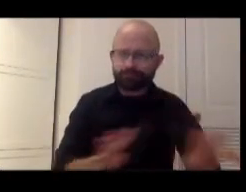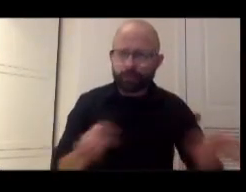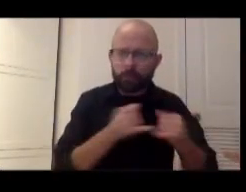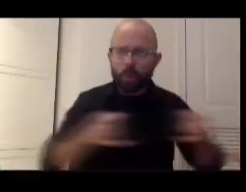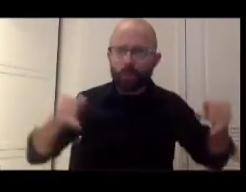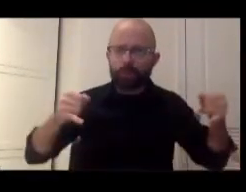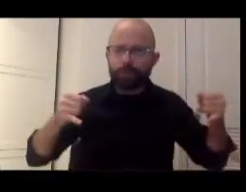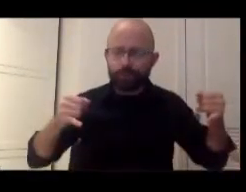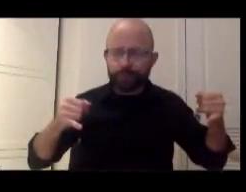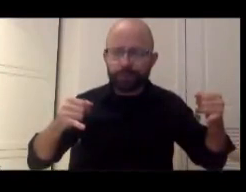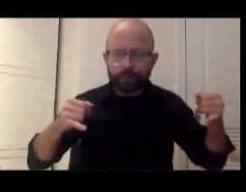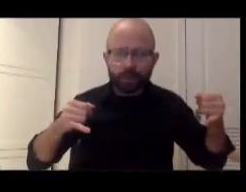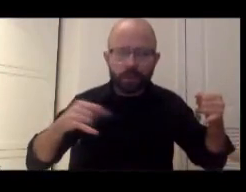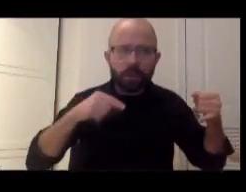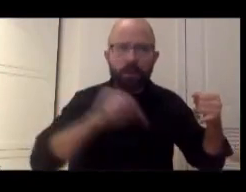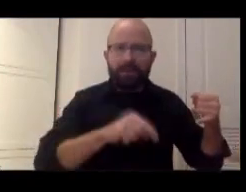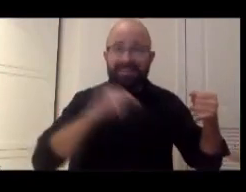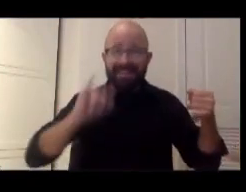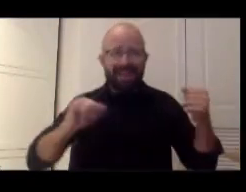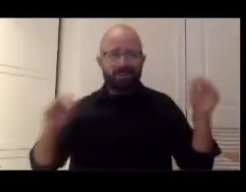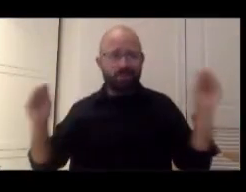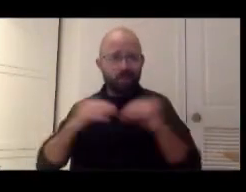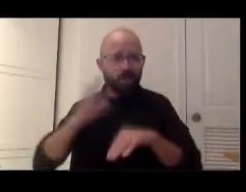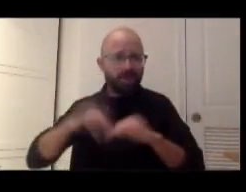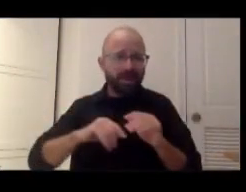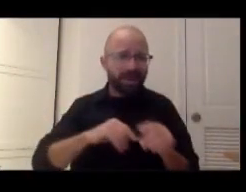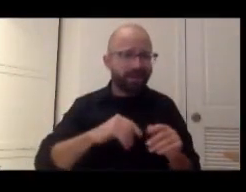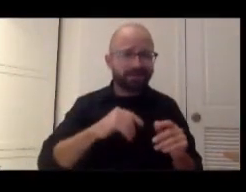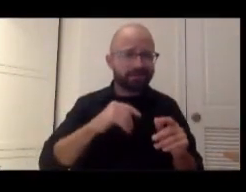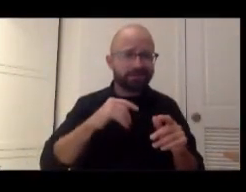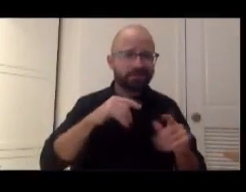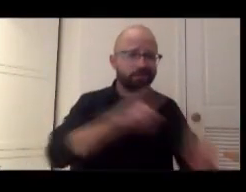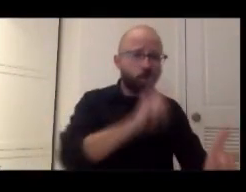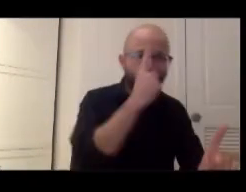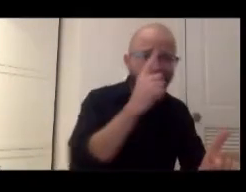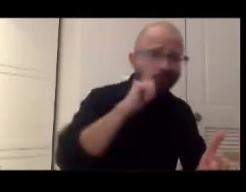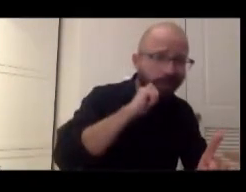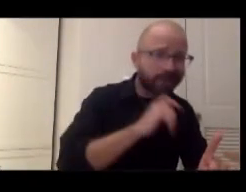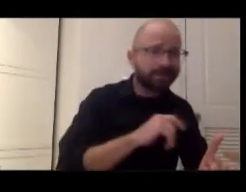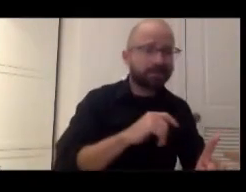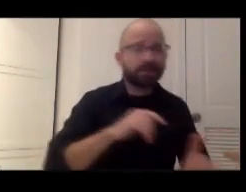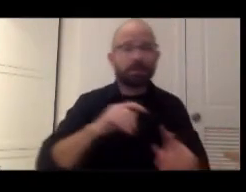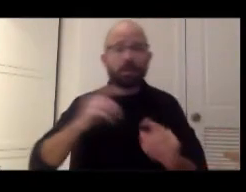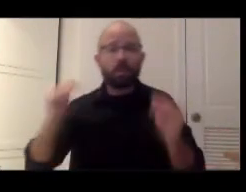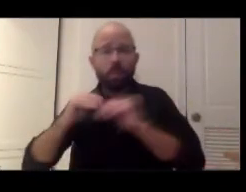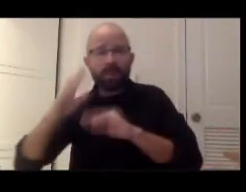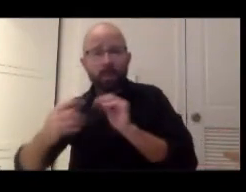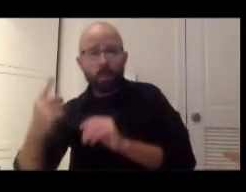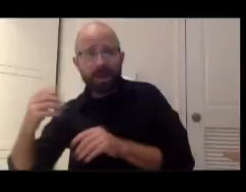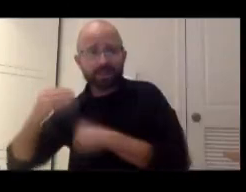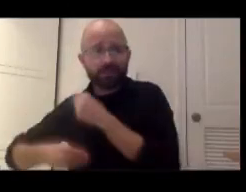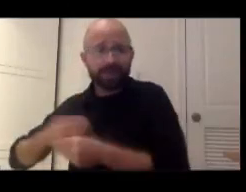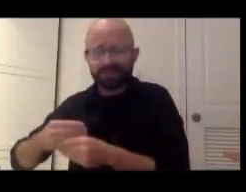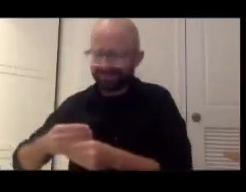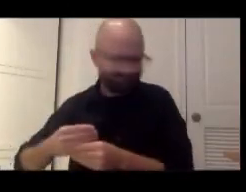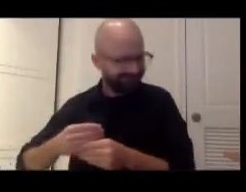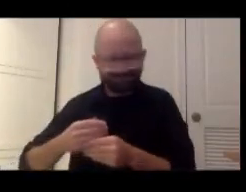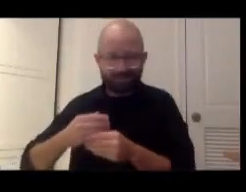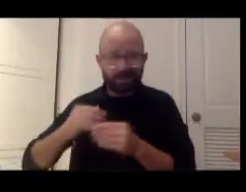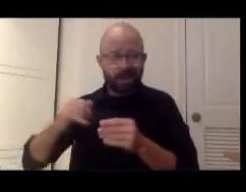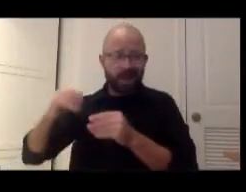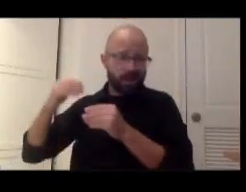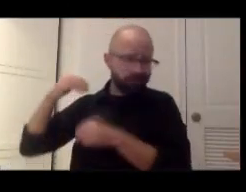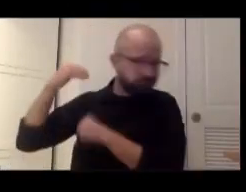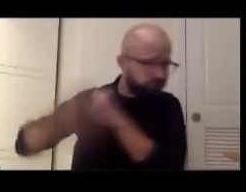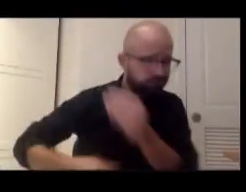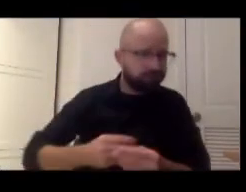goes across racial groups, ethnic groups, that goes across generations. That's a historical and a teaching, a teachable moment, and that's